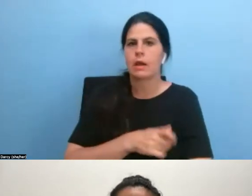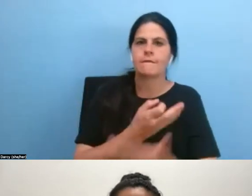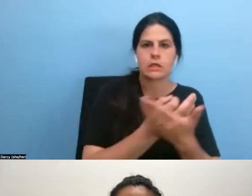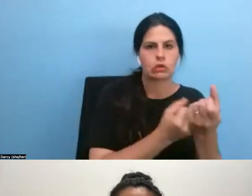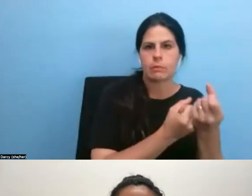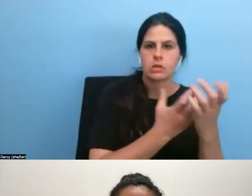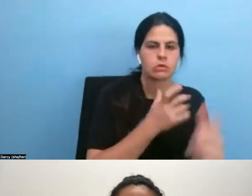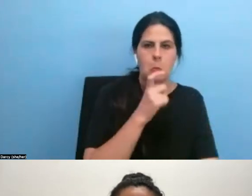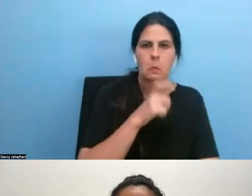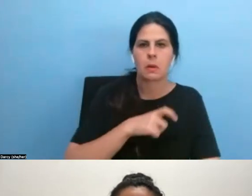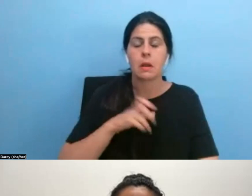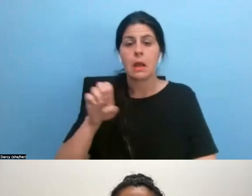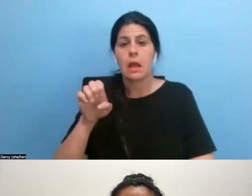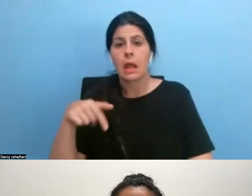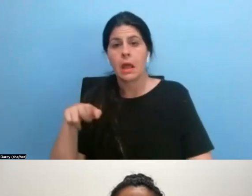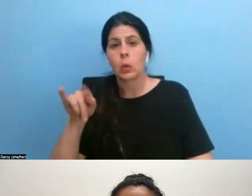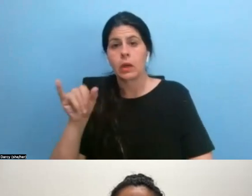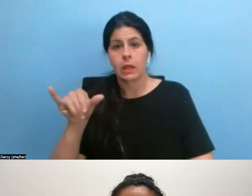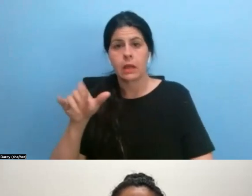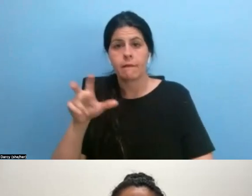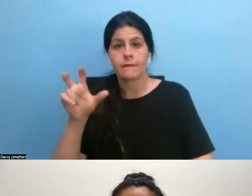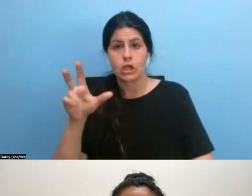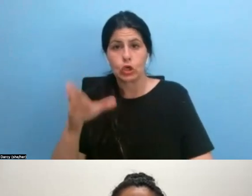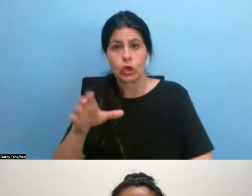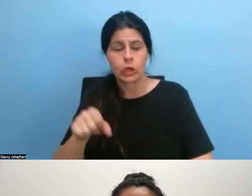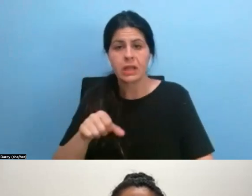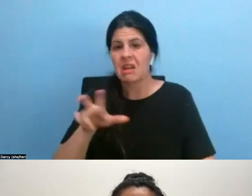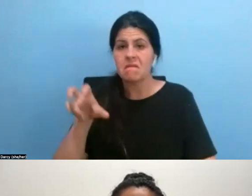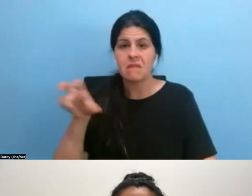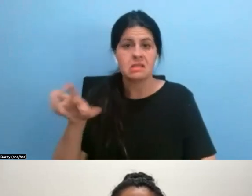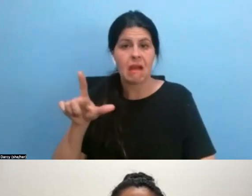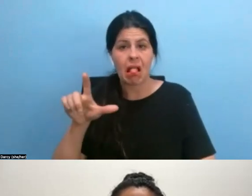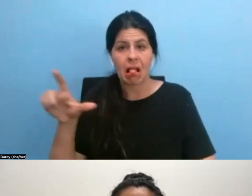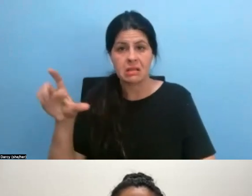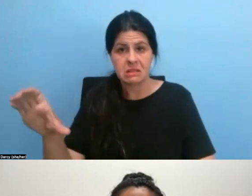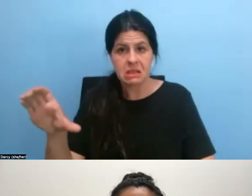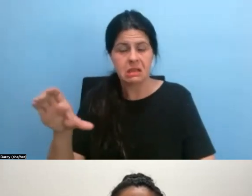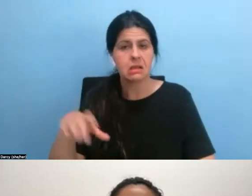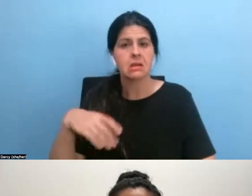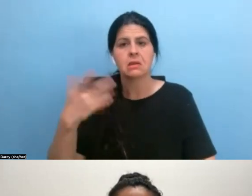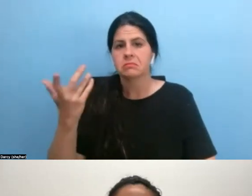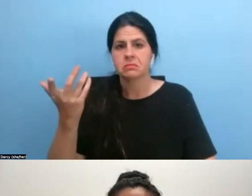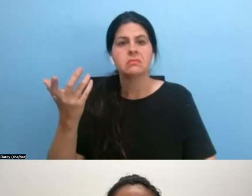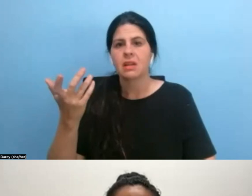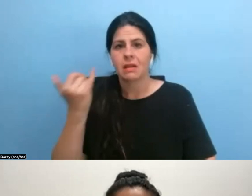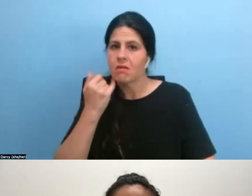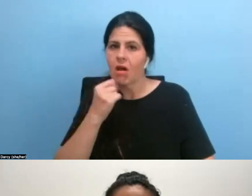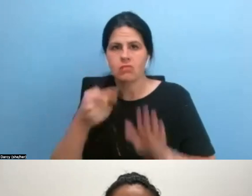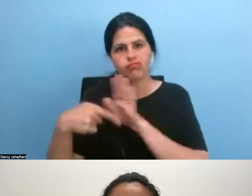equity investors can often, um, invest in LLCs. don't have to have that don't have fiscal sponsorships. Yeah.